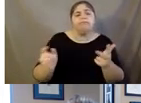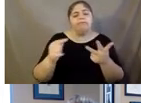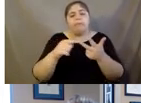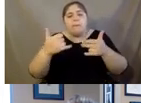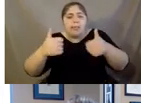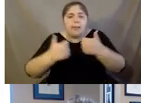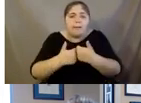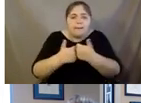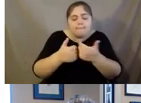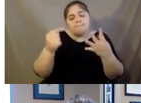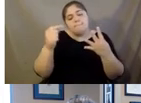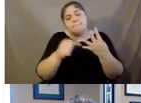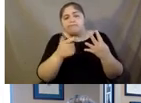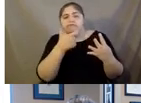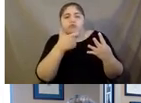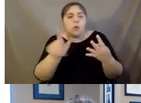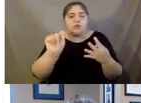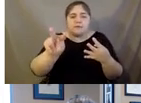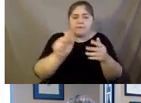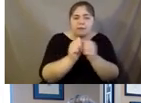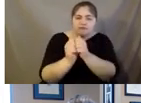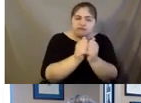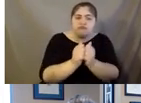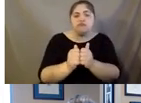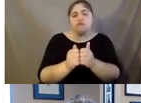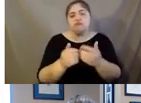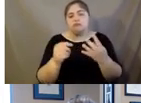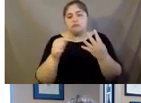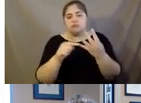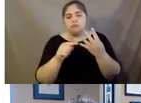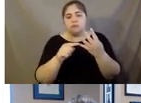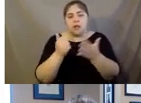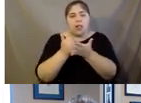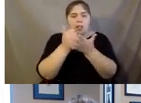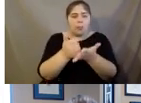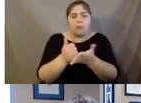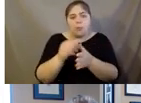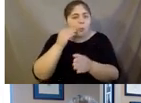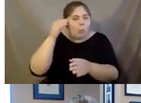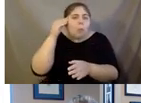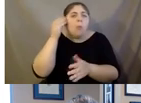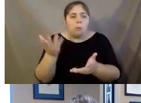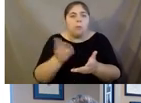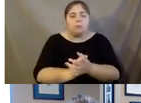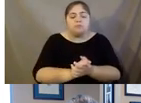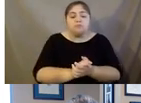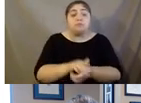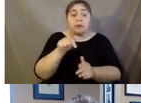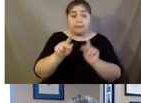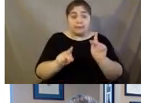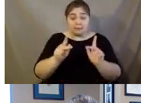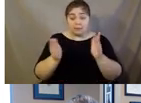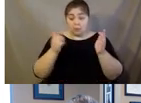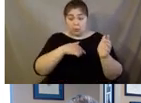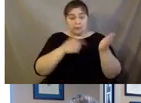game, watch a, watch a show together, get that high thing down off the shelf. Um, but, but these people that we serve, they don't